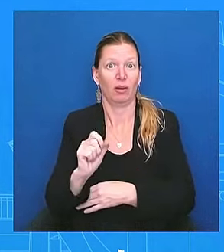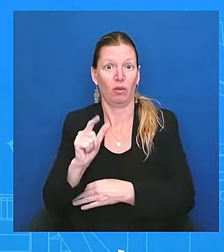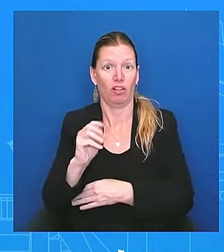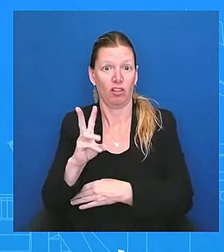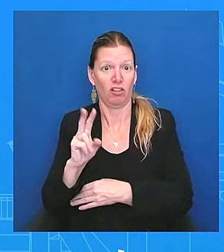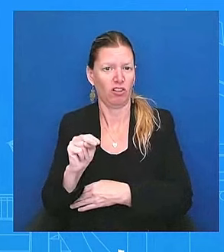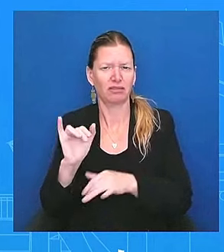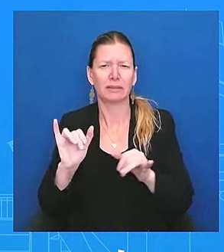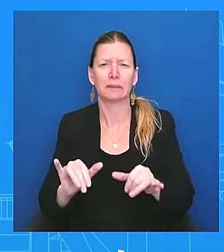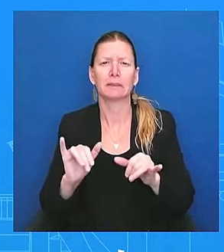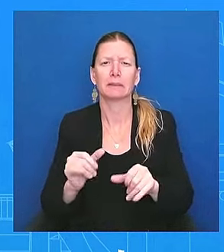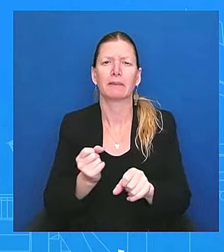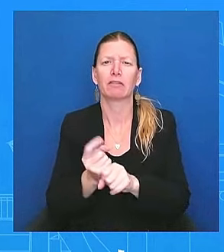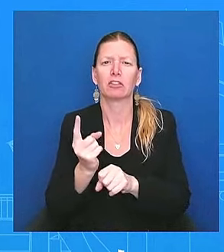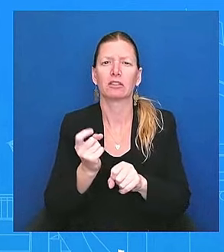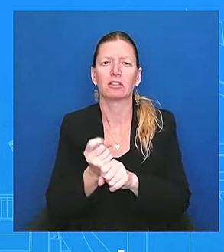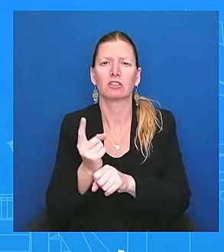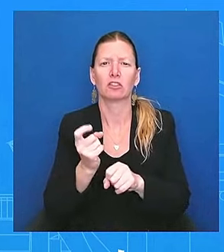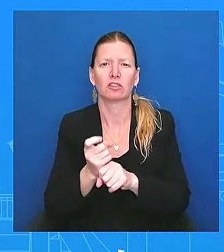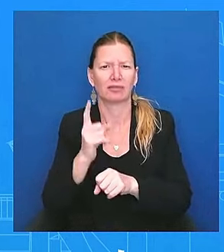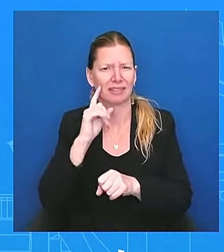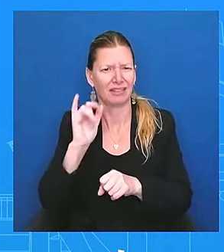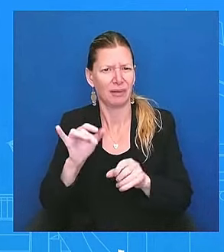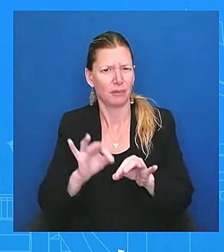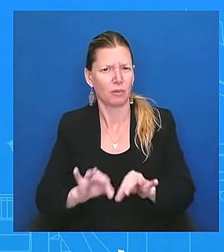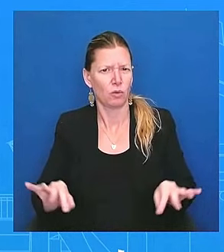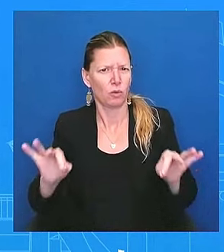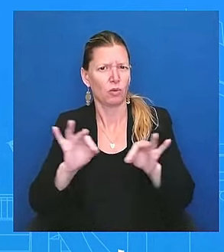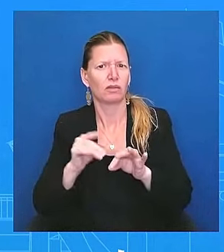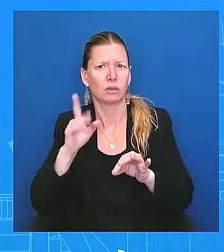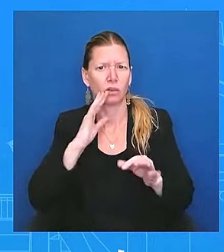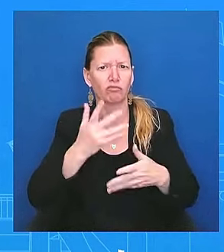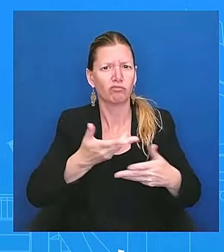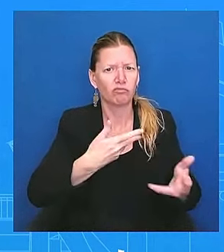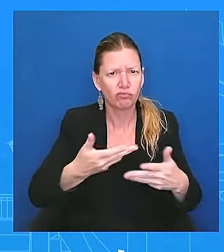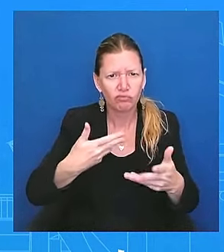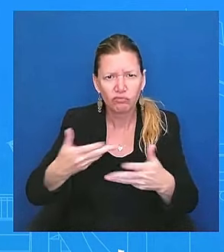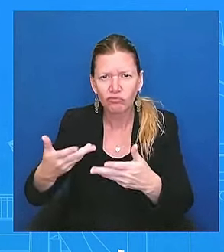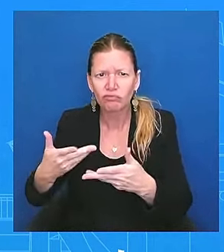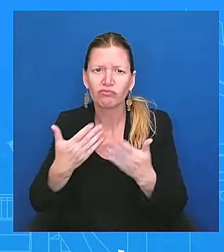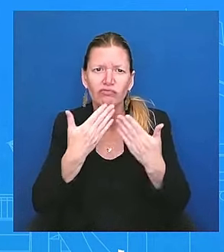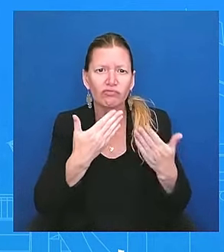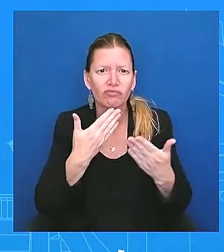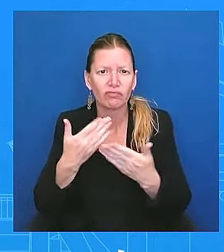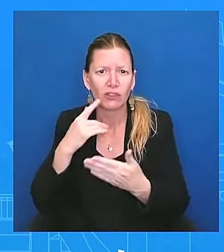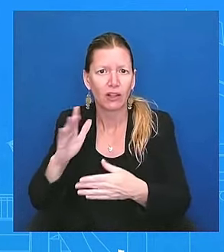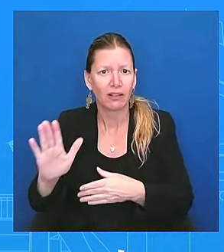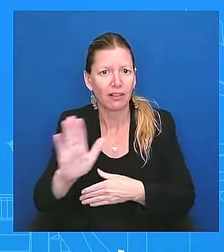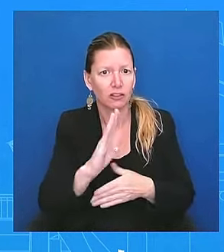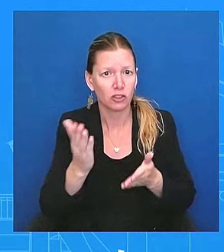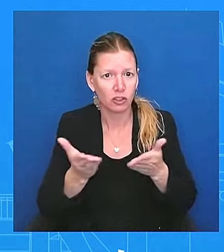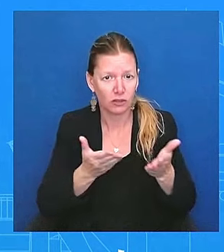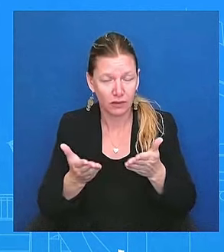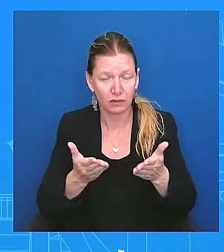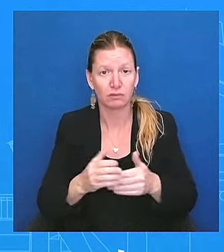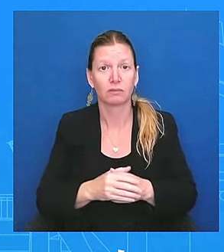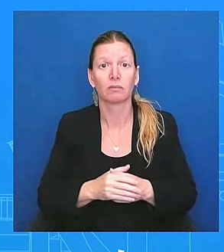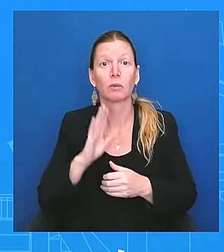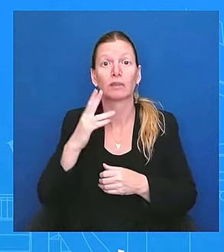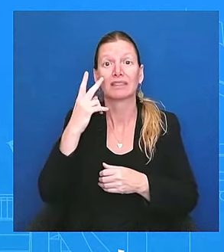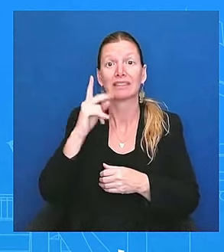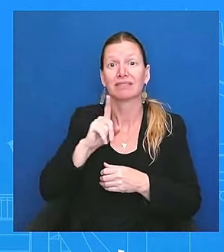able to engage with them and thank them directly. And you'll see him in Wisconsin. And you'll continue to see him,